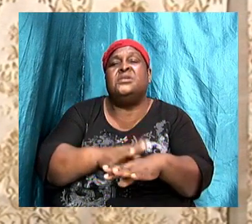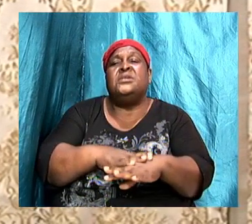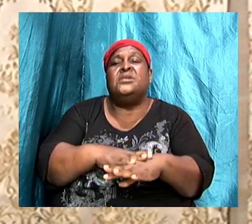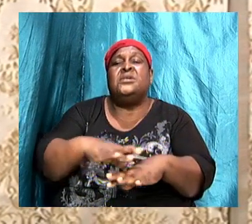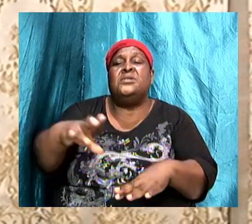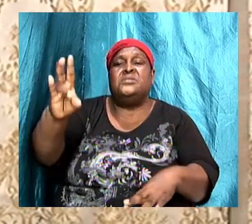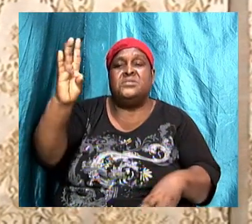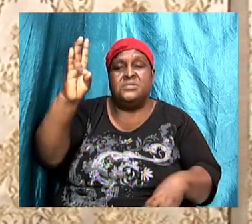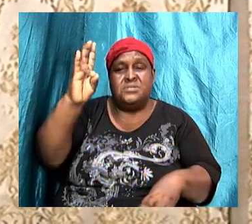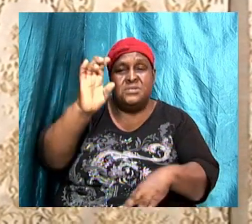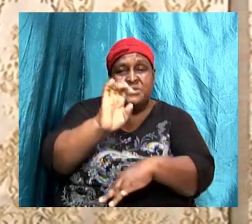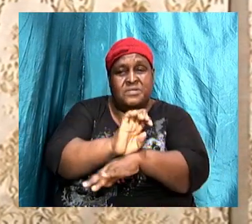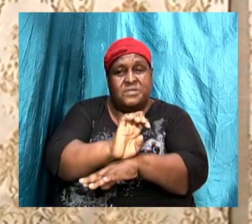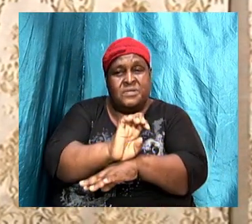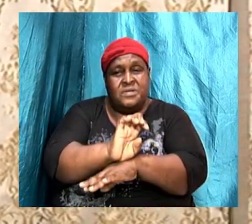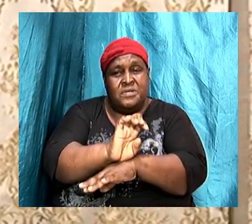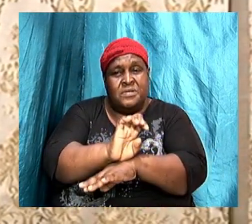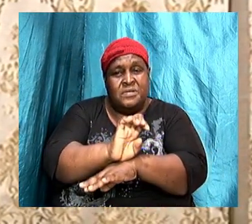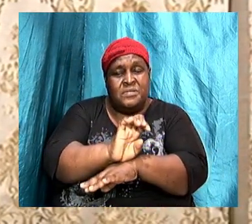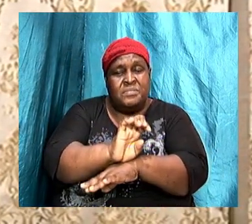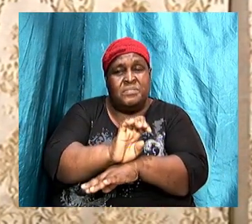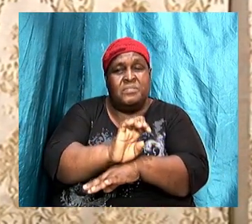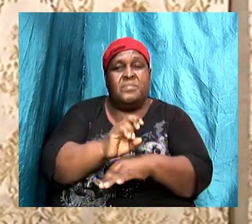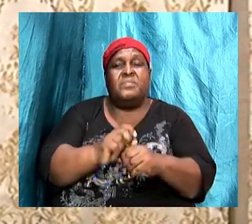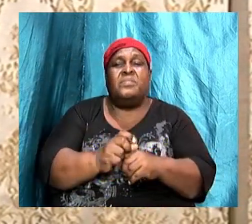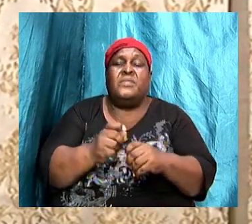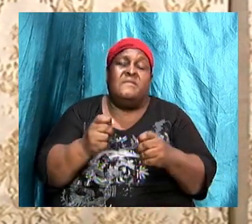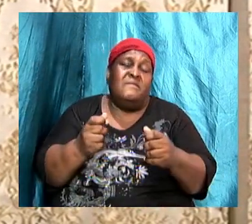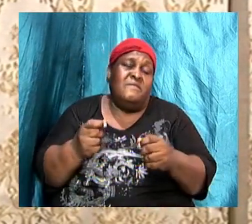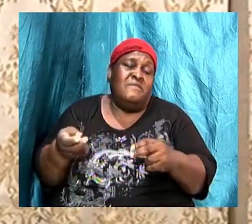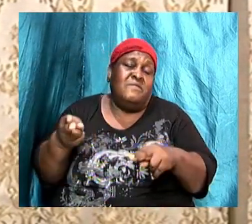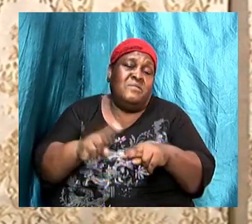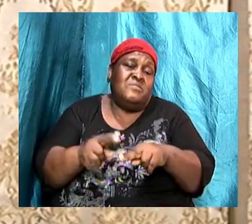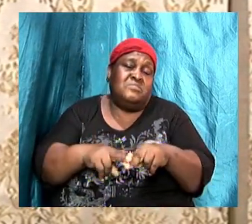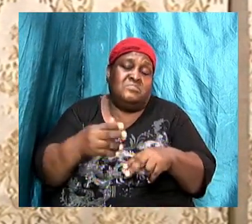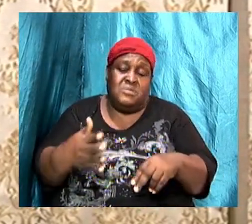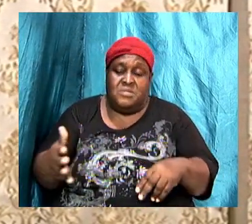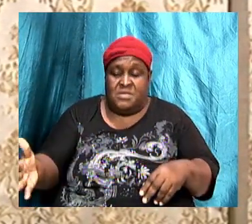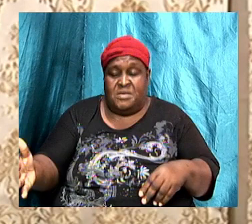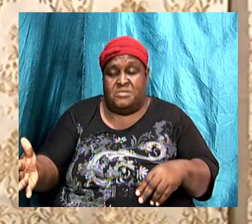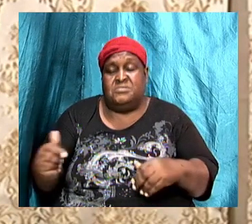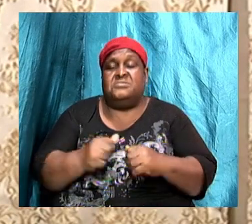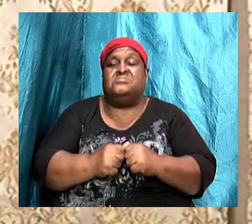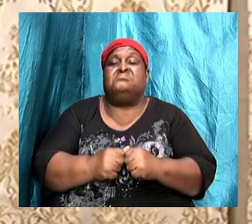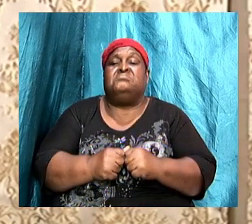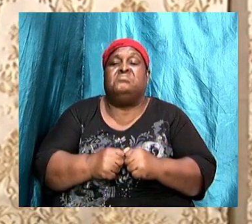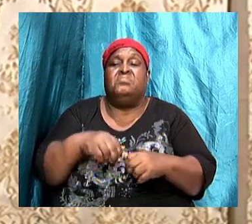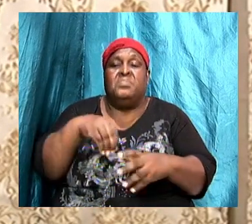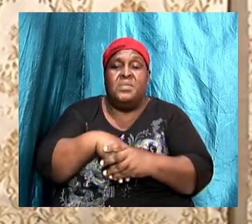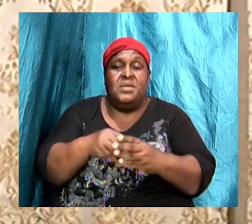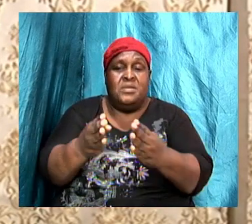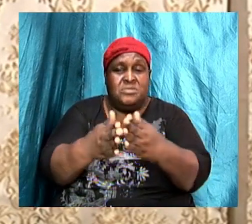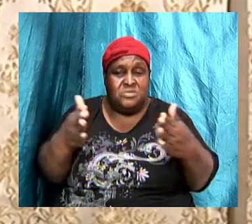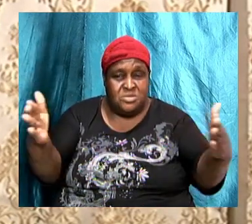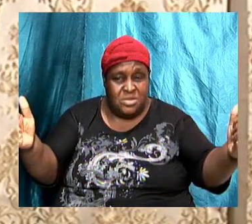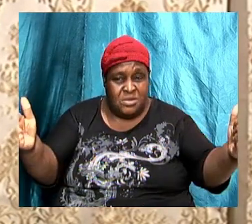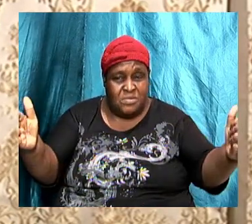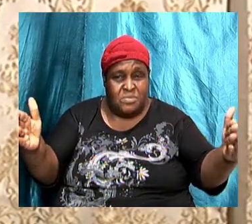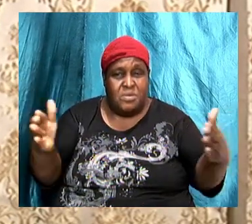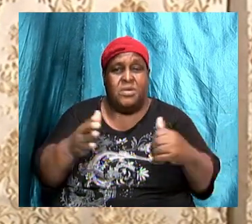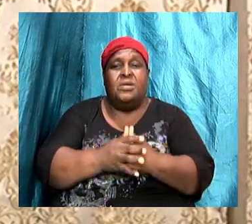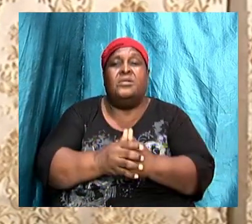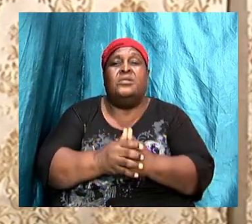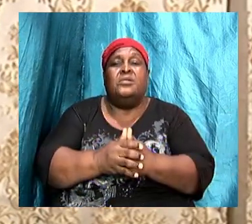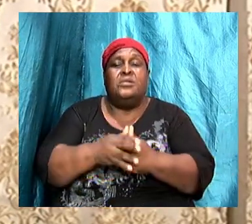seven churches a few additional things afterwards but in general we want to be looking